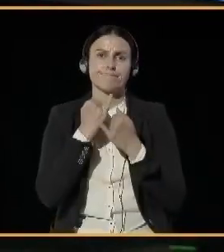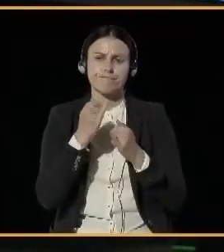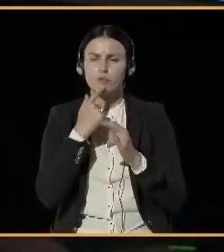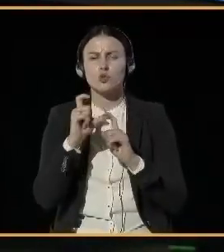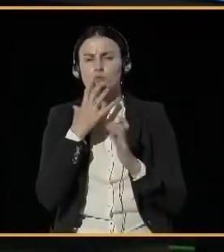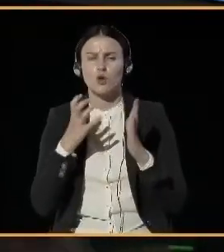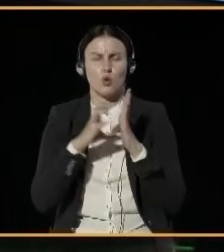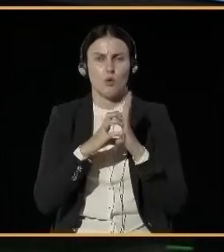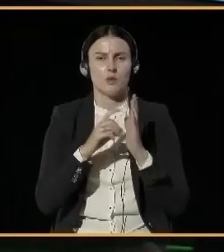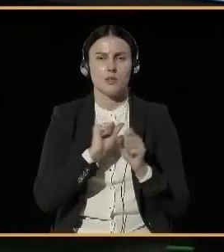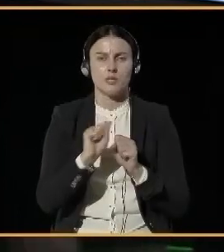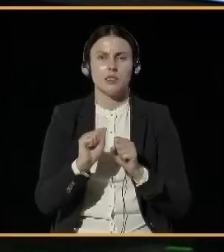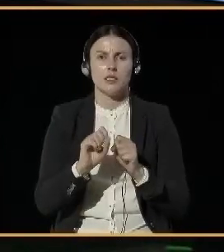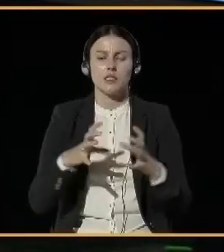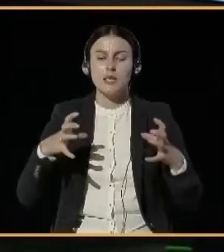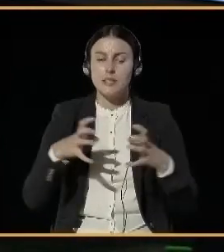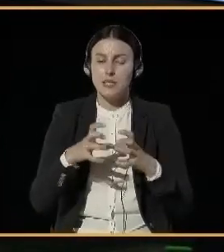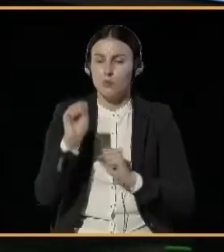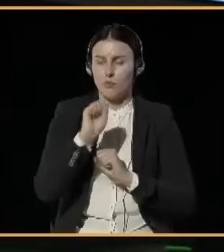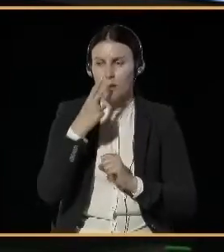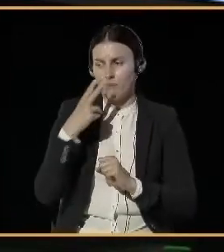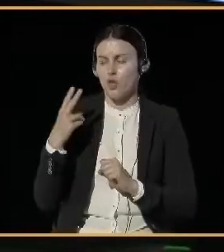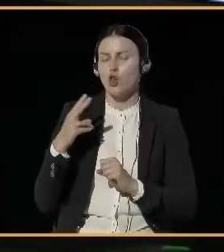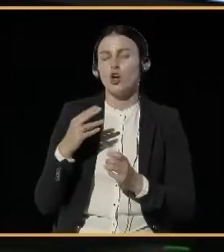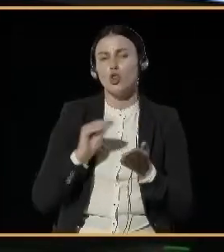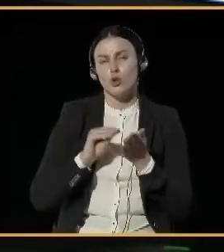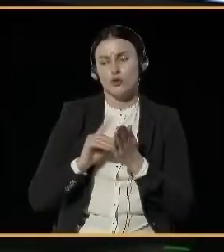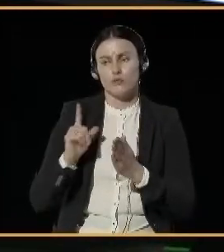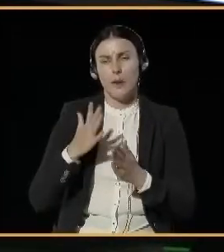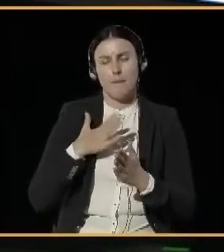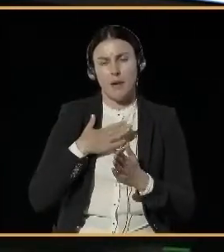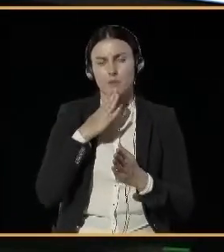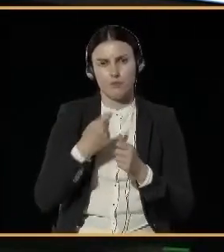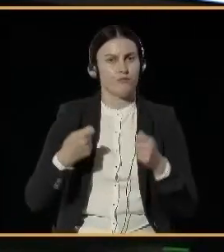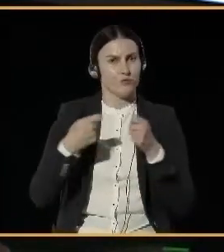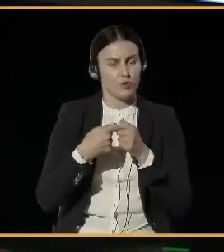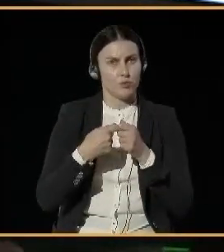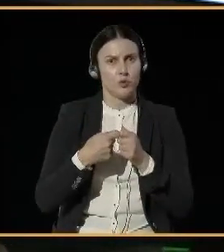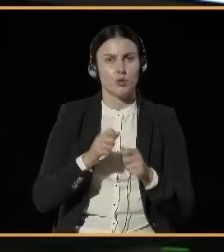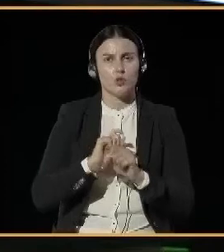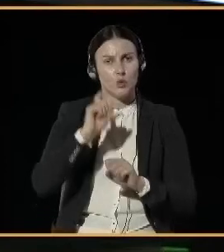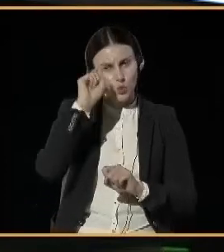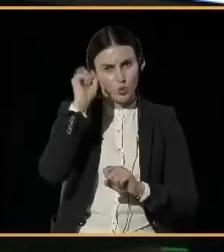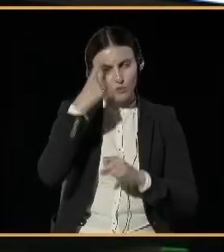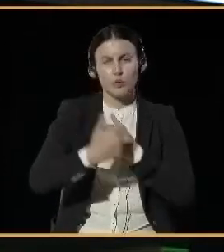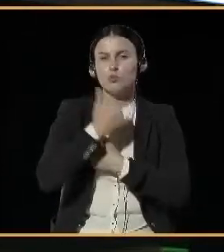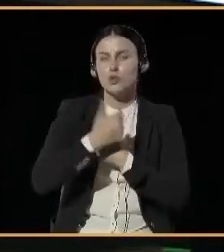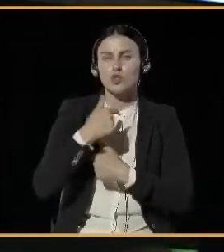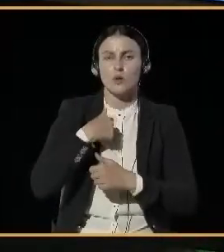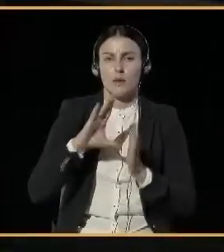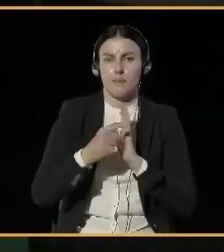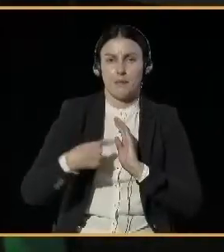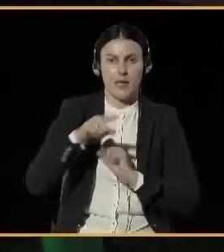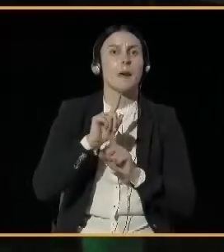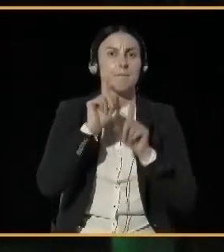common experience. Indeed, the reasons for air pollution in our city are mainly the domestic solid fuel combustion.